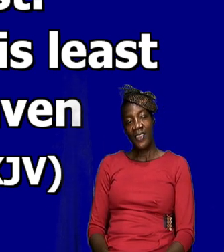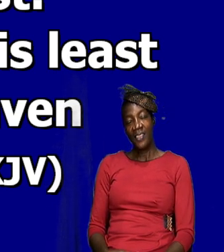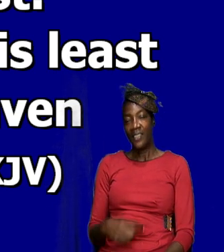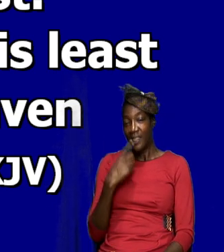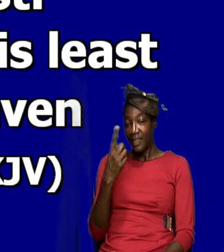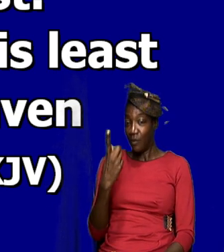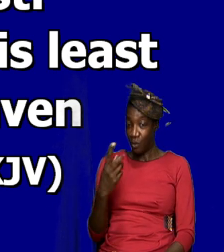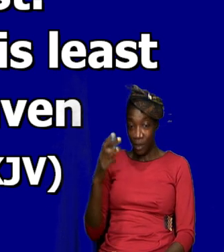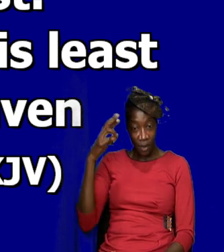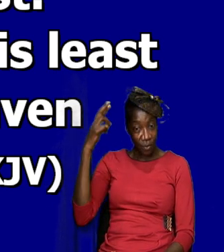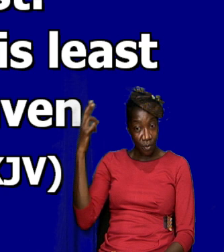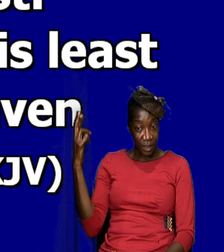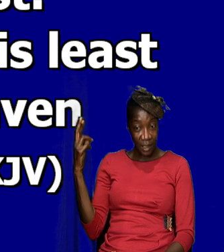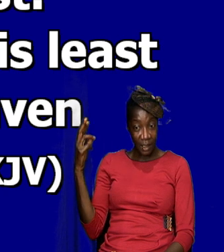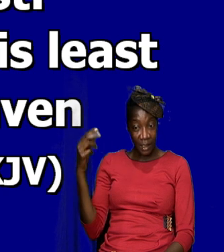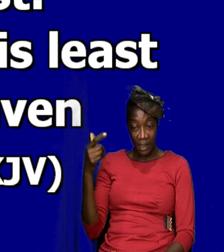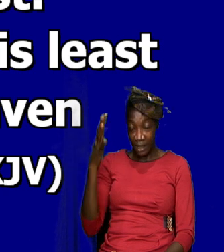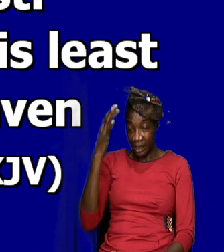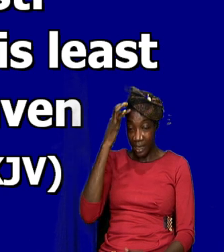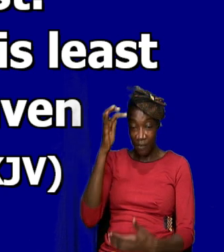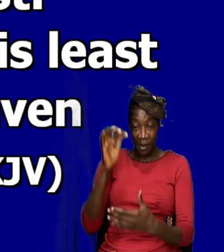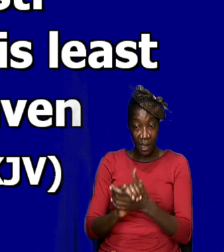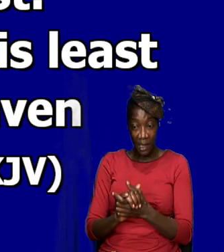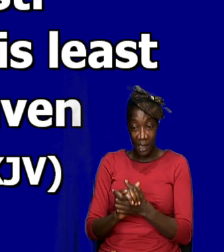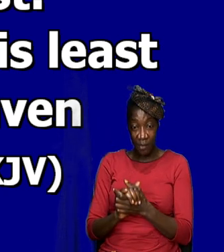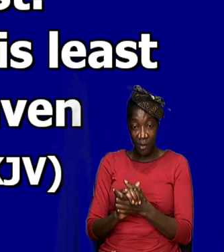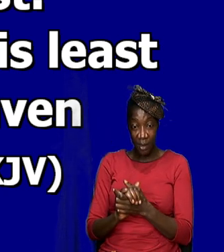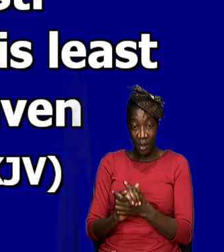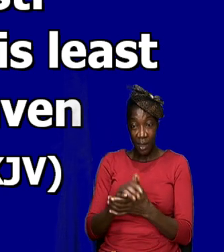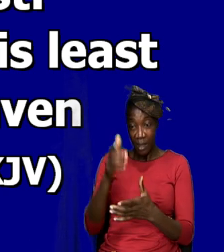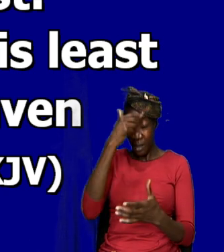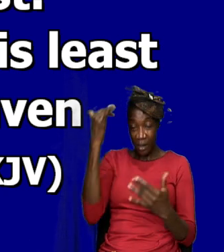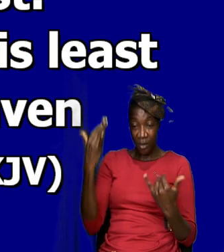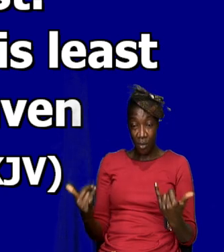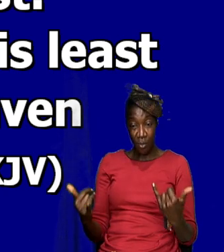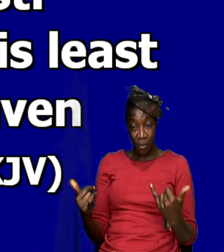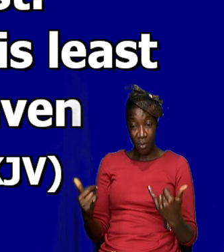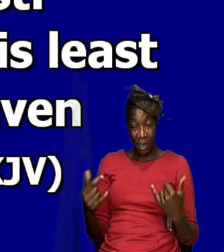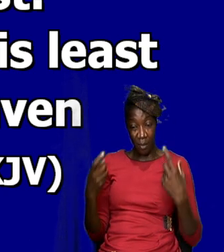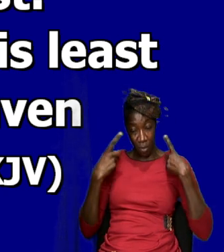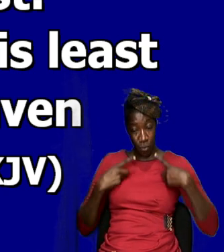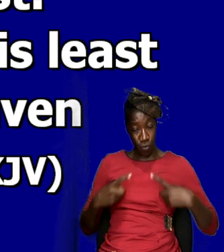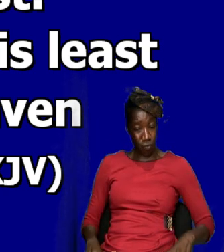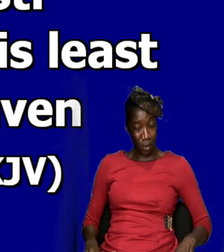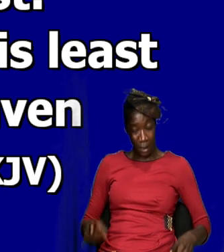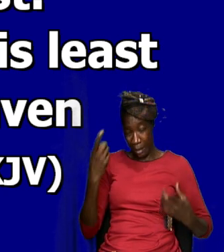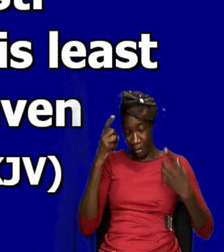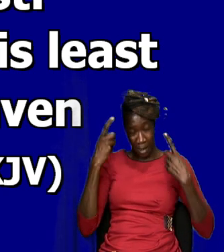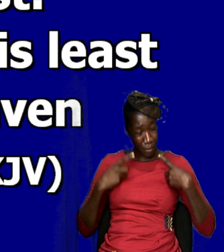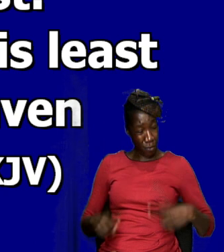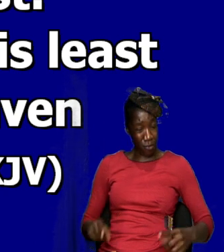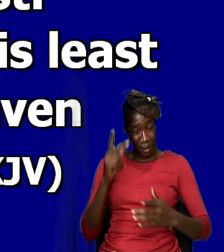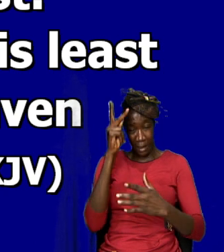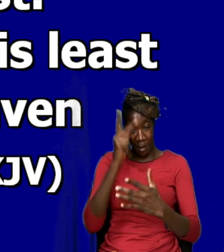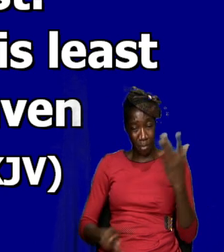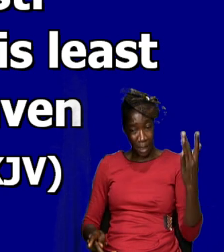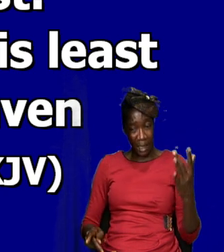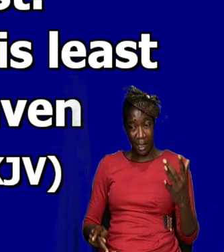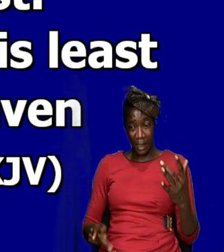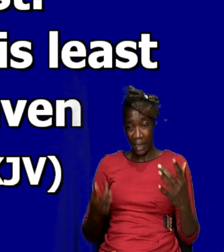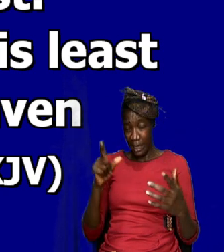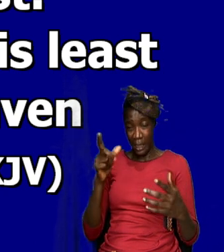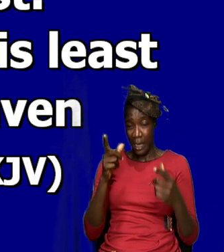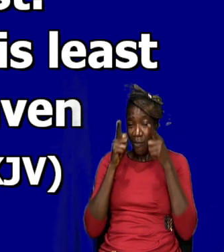they did not believe John is because of how he dressed because he didn't dress the part he didn't dress like